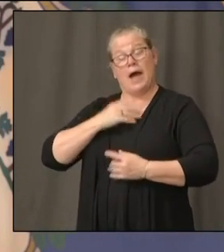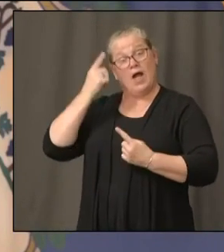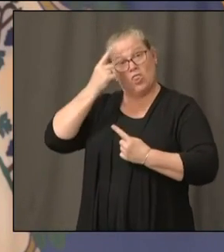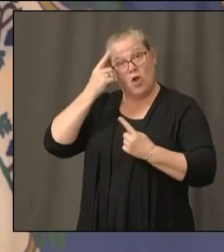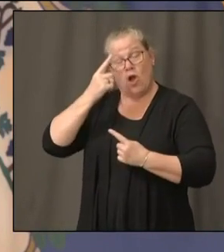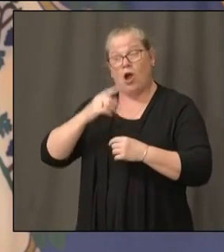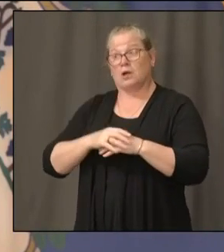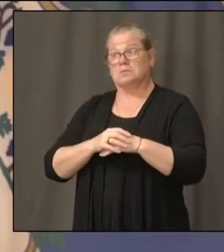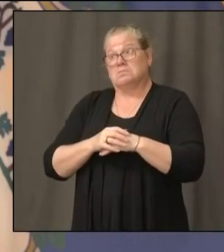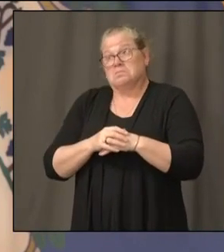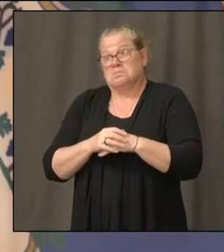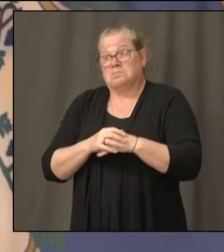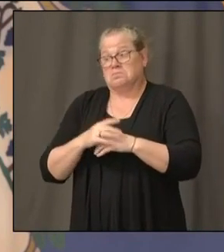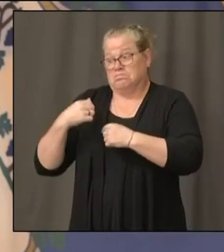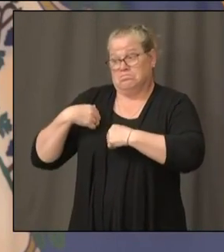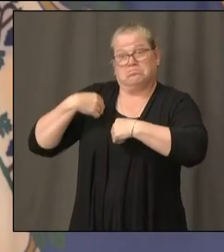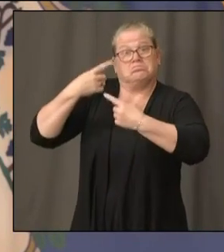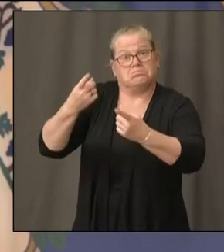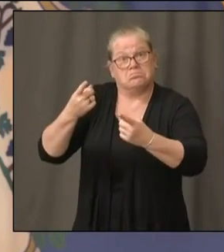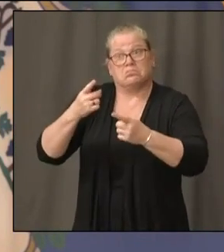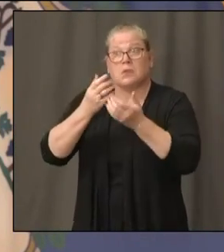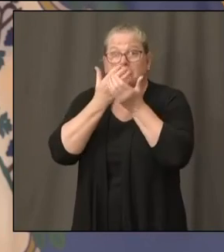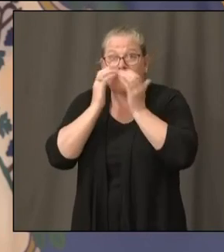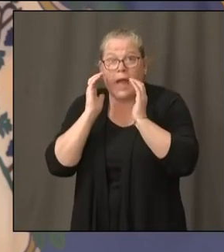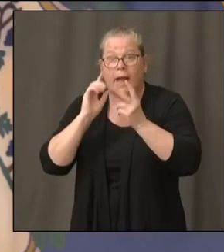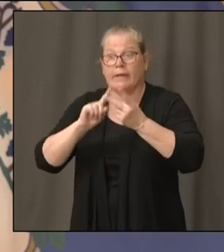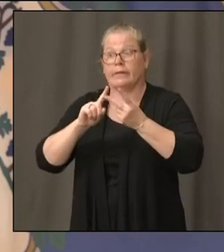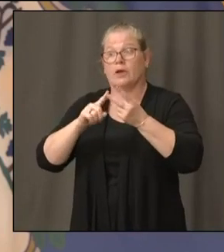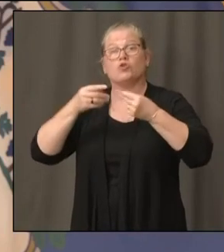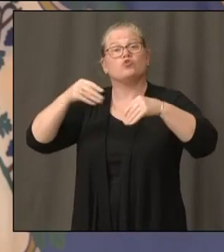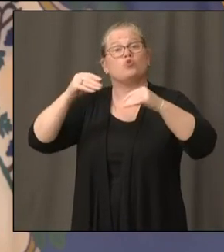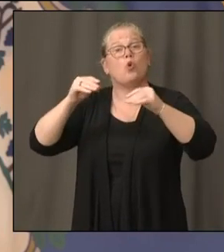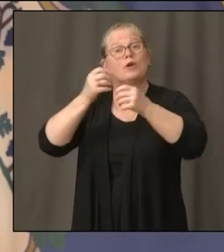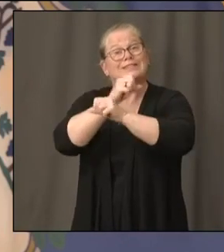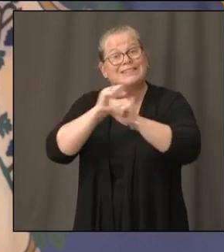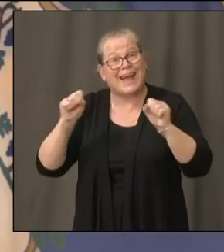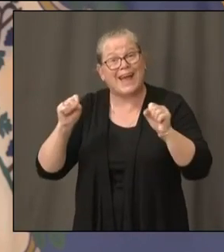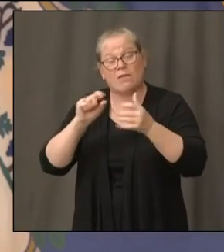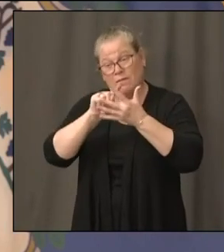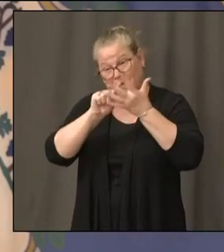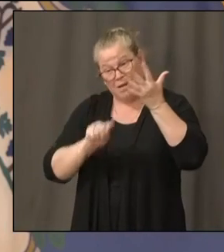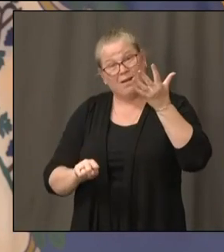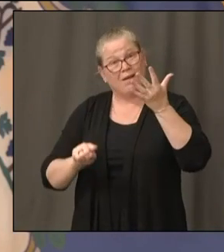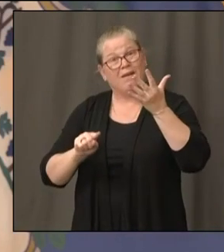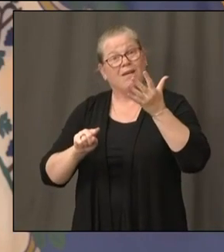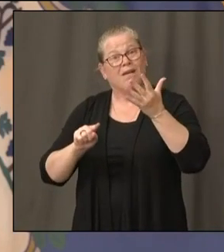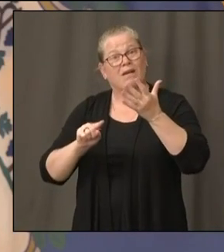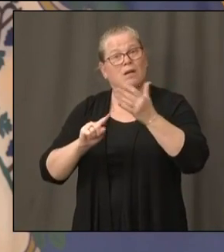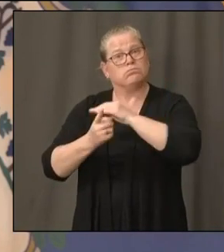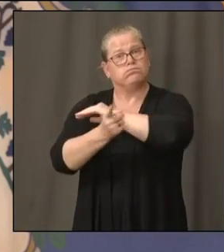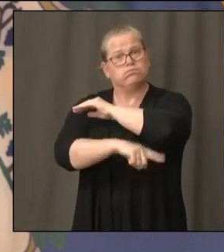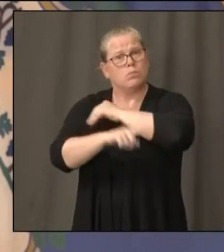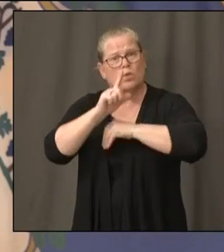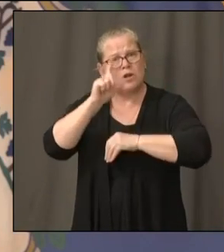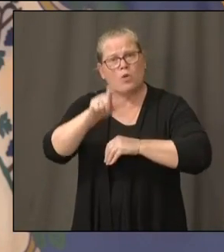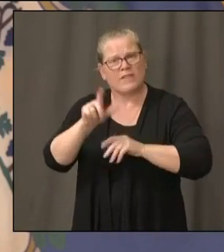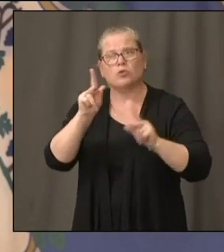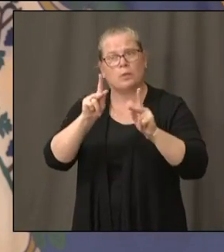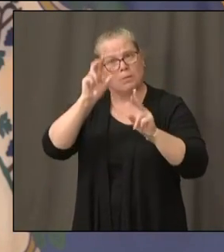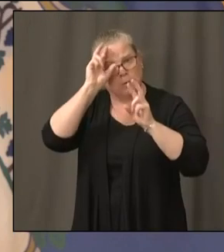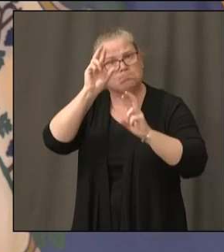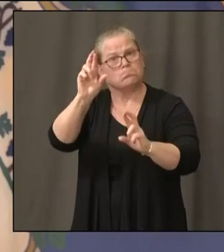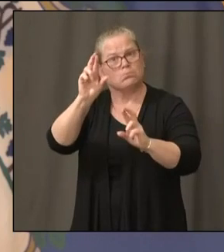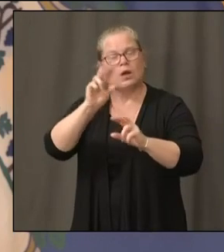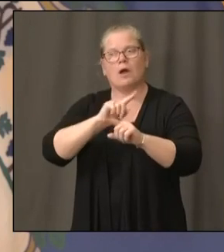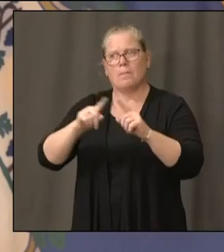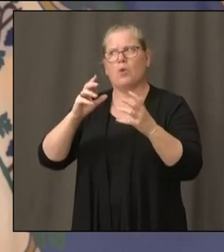came to, you know, preliminary quarantining. But we did want to send a strong message that we are taking this seriously, and you should